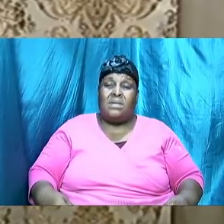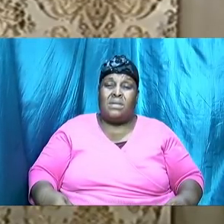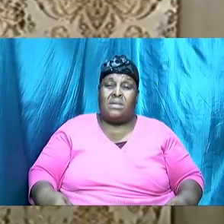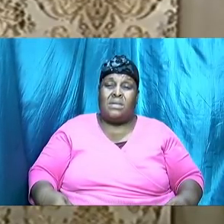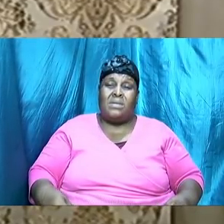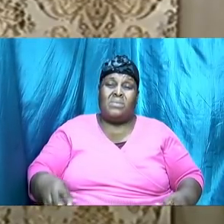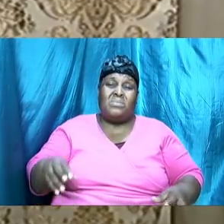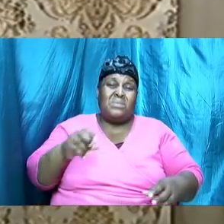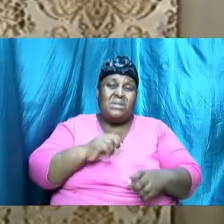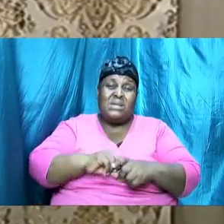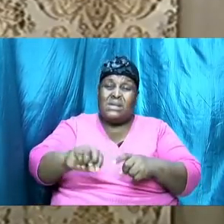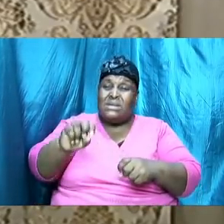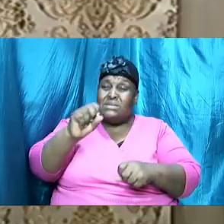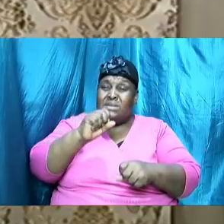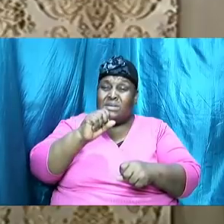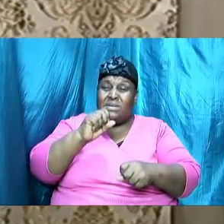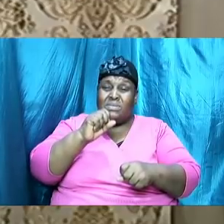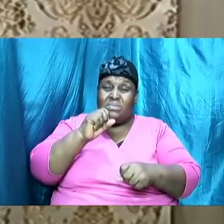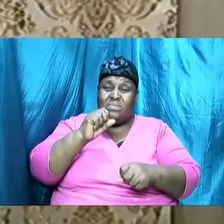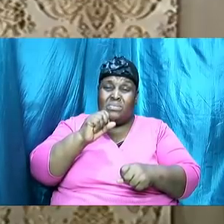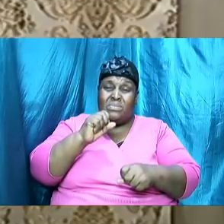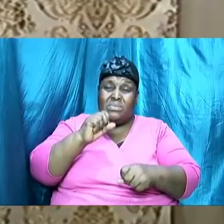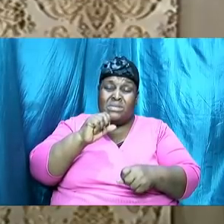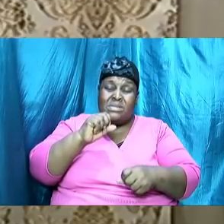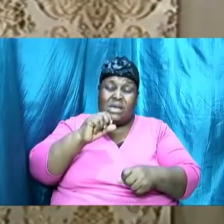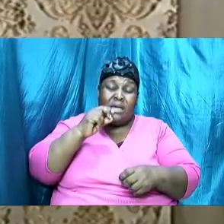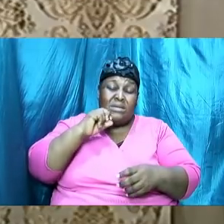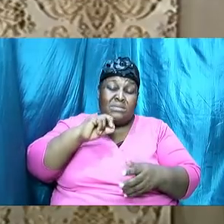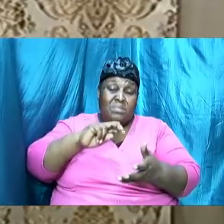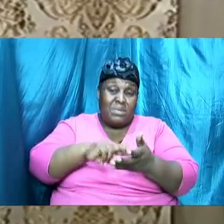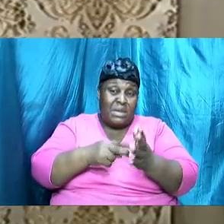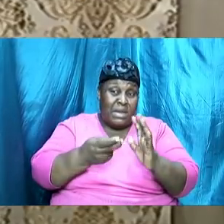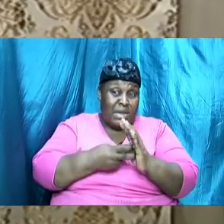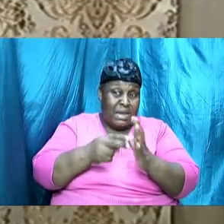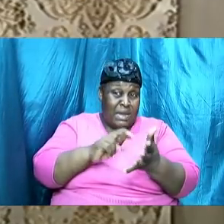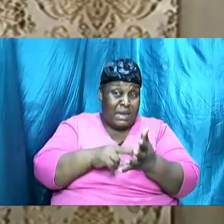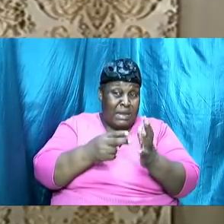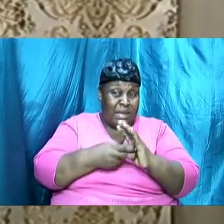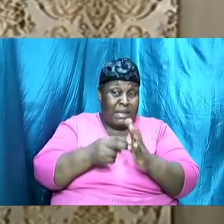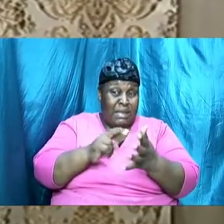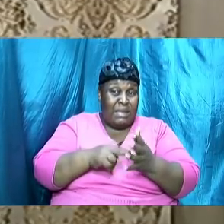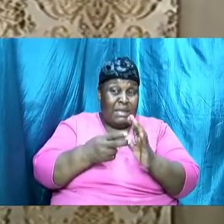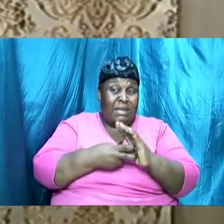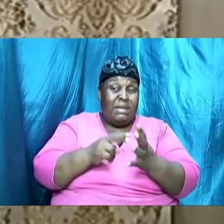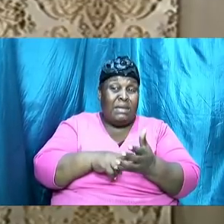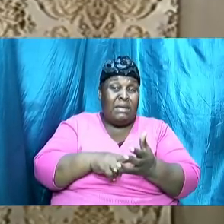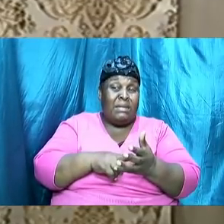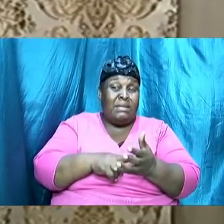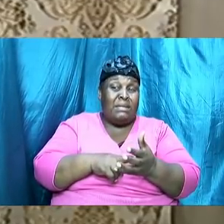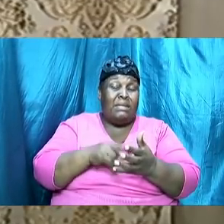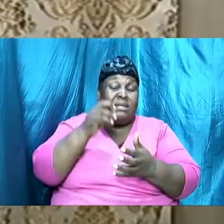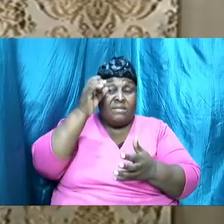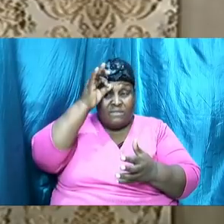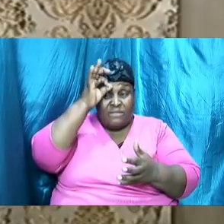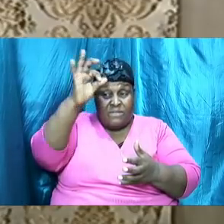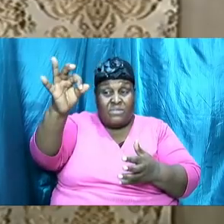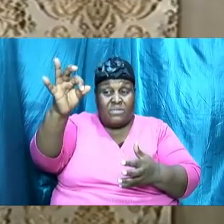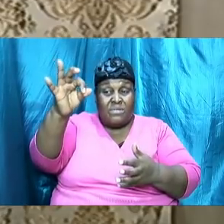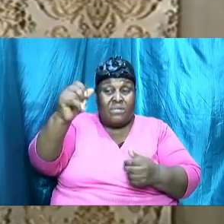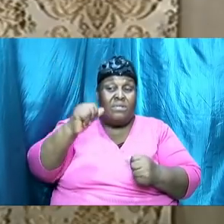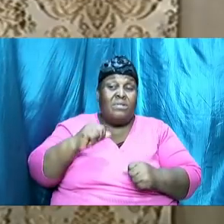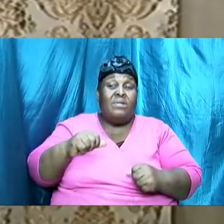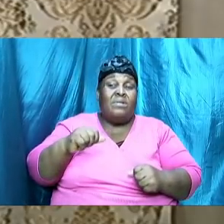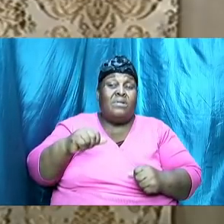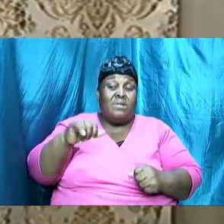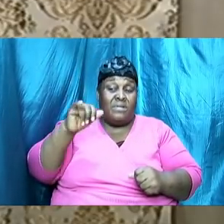scenario was typified to mean it had a significant meaning in the future because